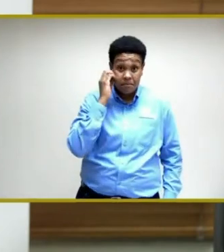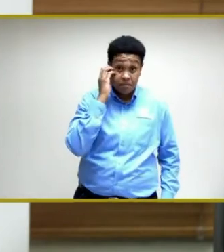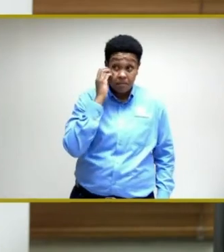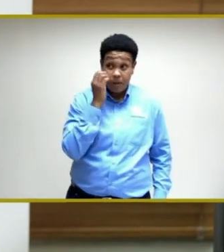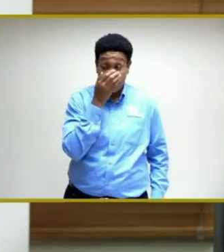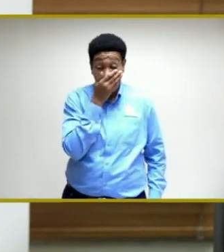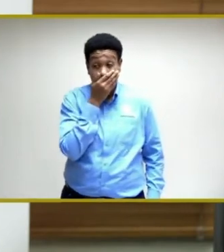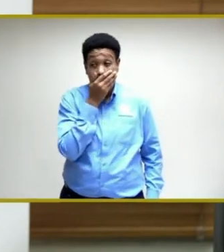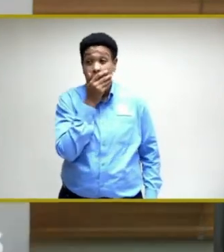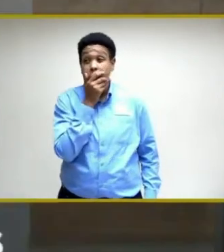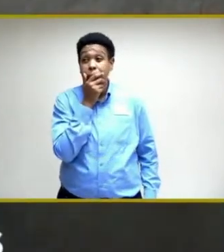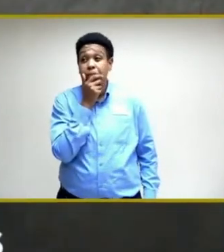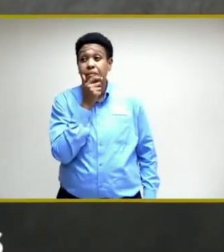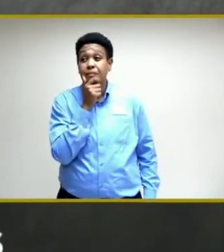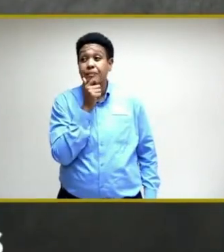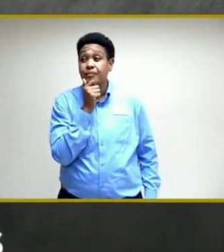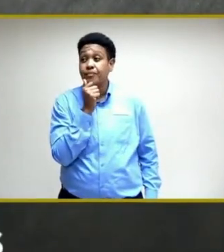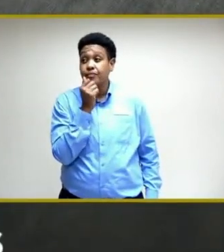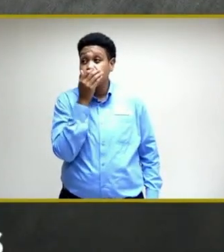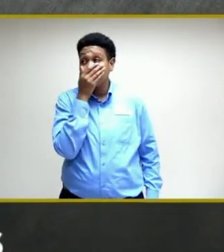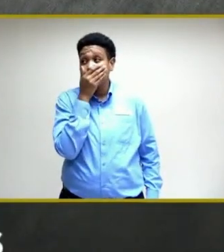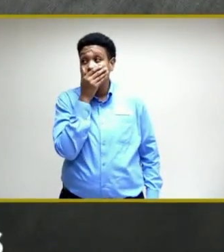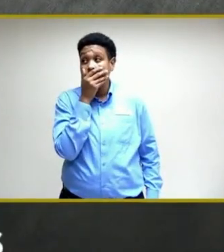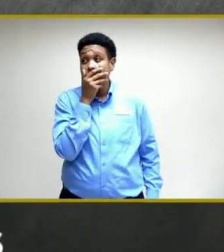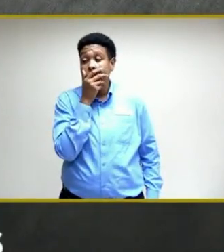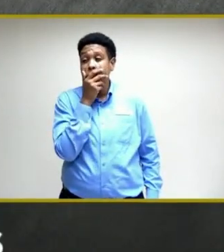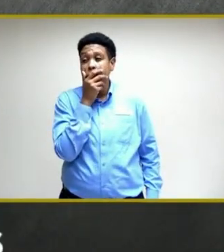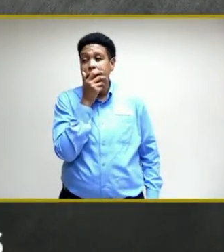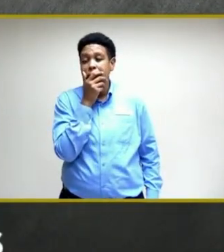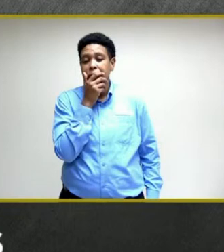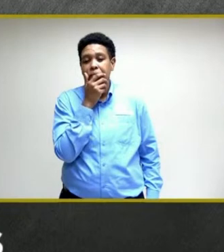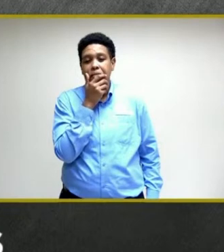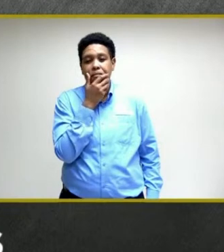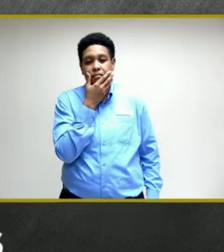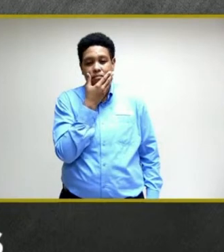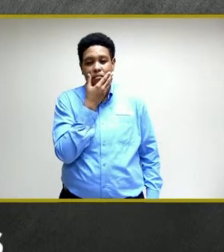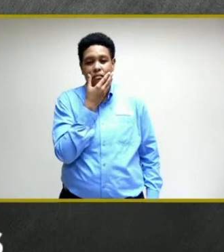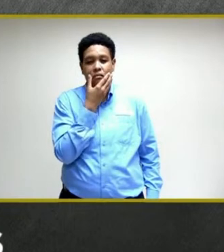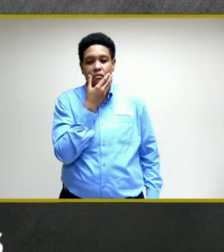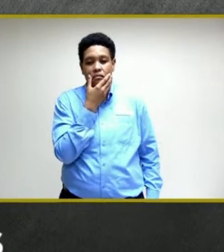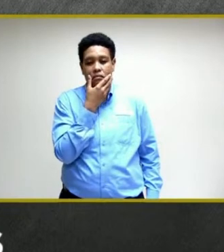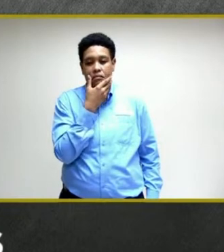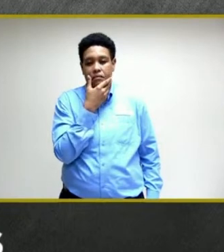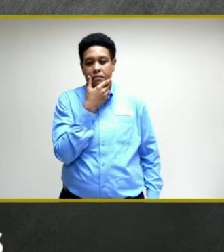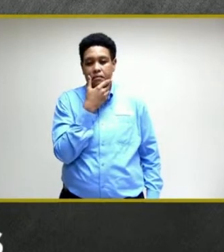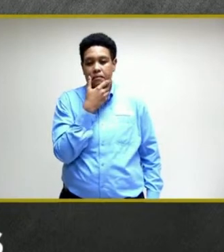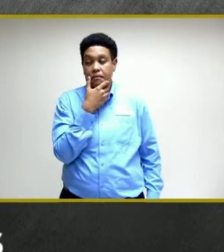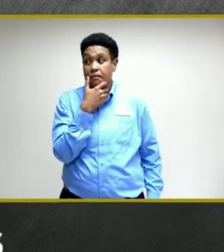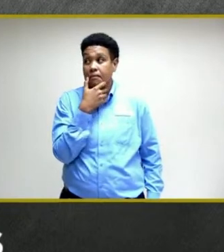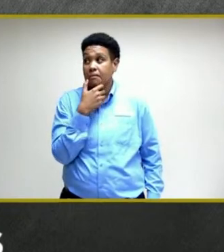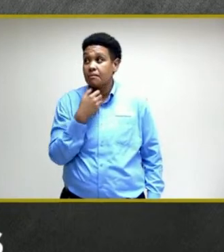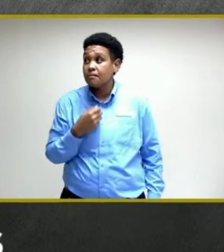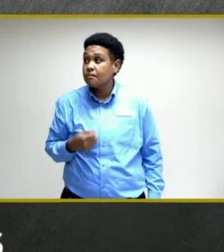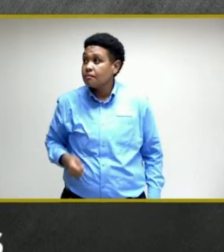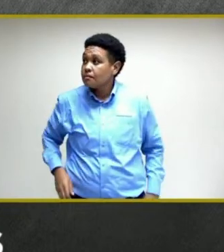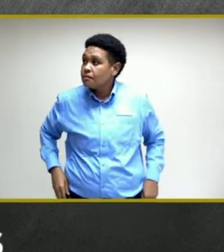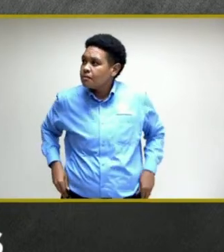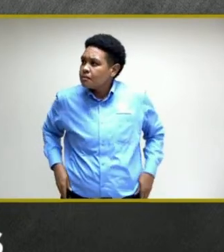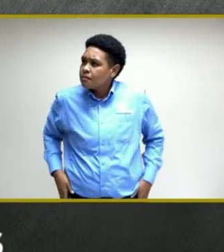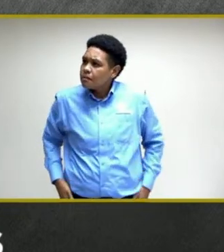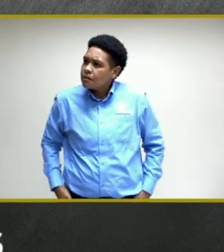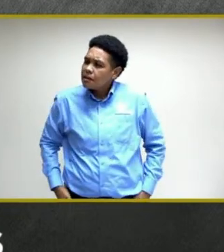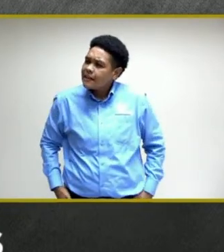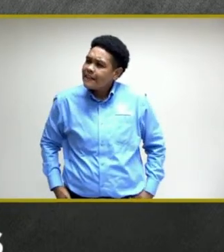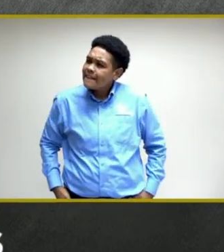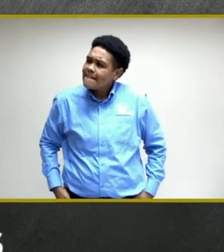Good evening, everyone. Okay, so I have a few questions, not the same. I'm not sure why I'm echoing.